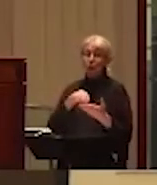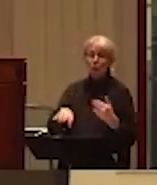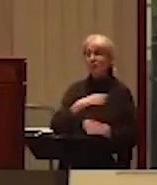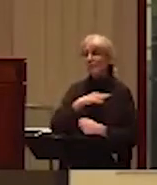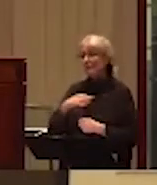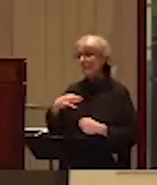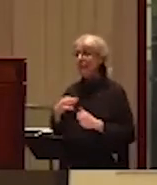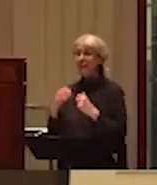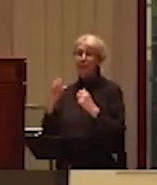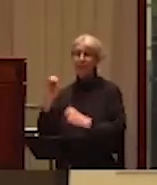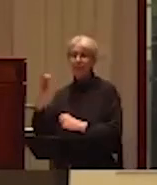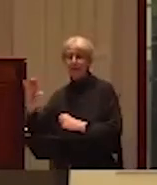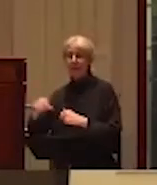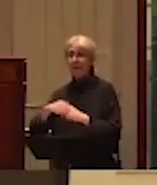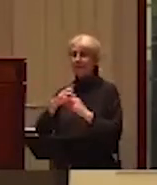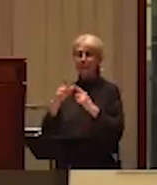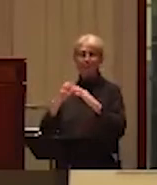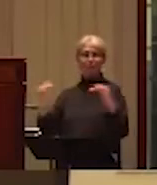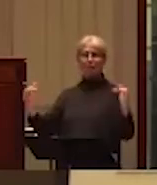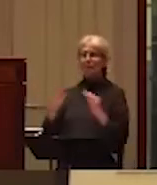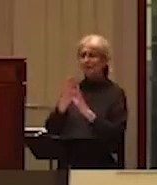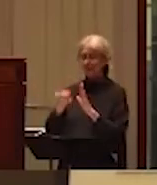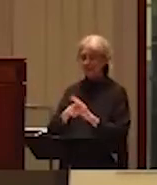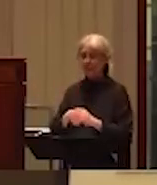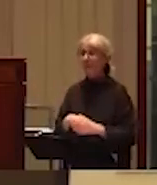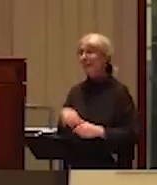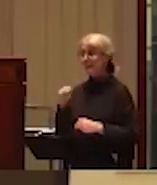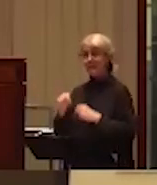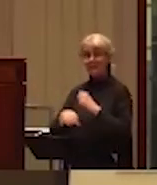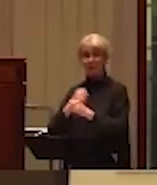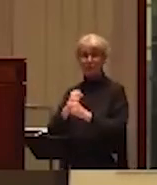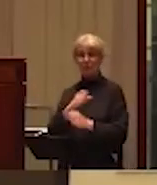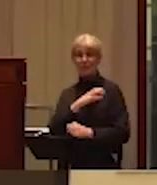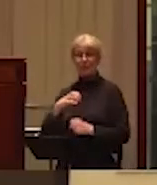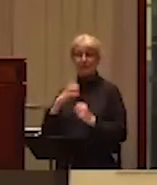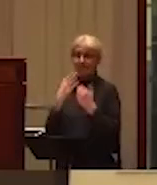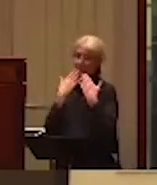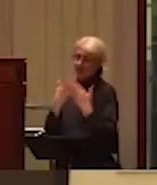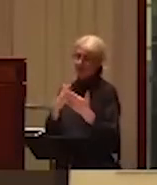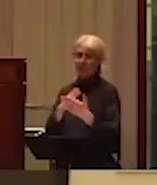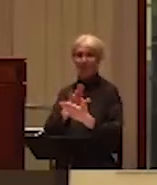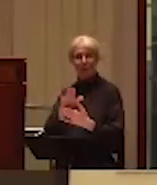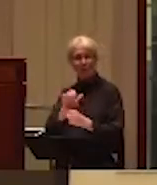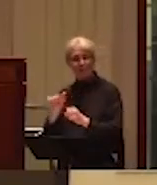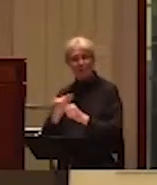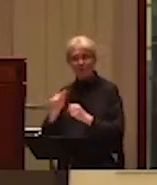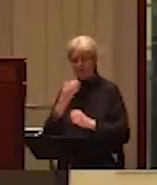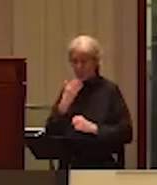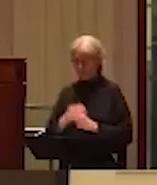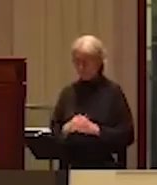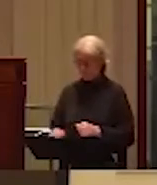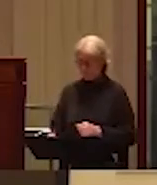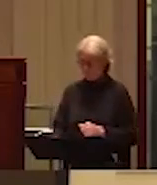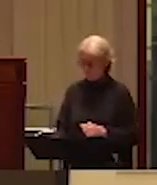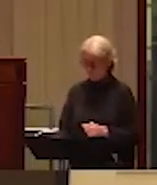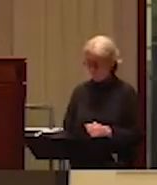all represented. I would like to thank the members of this year's Sterling prize committee for their service, uh, and the members of the